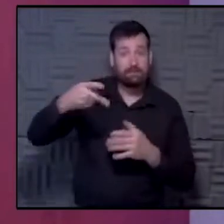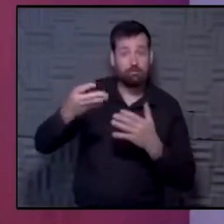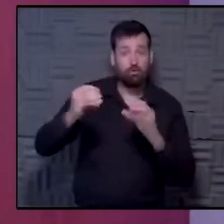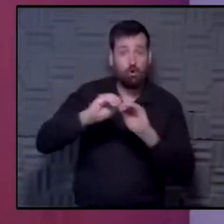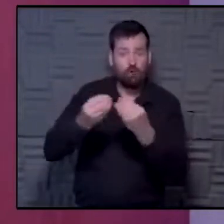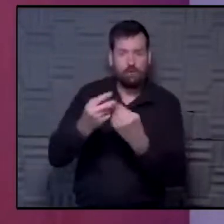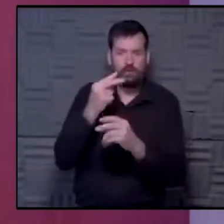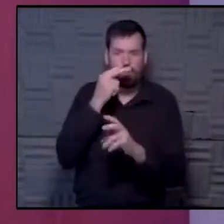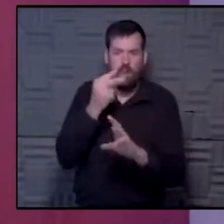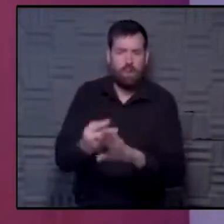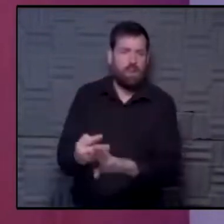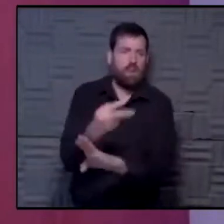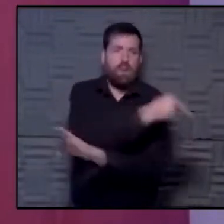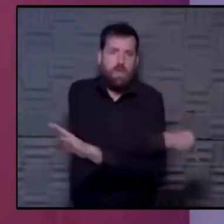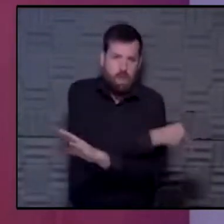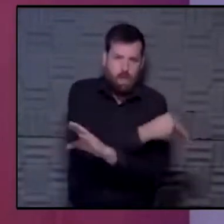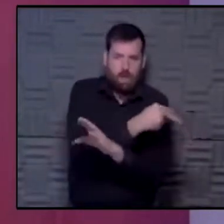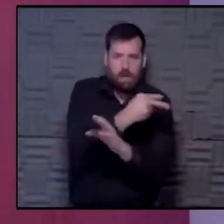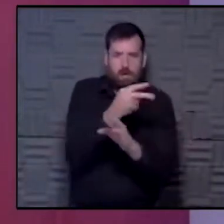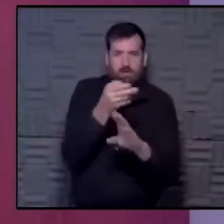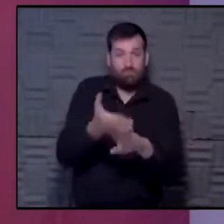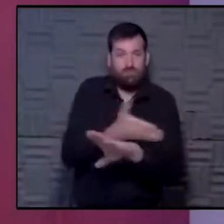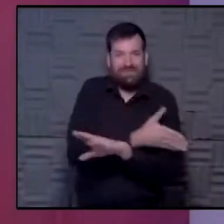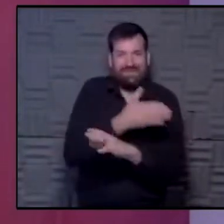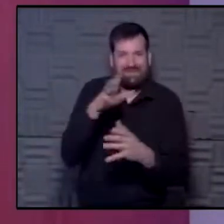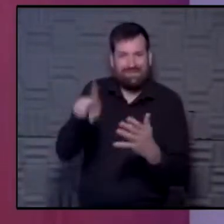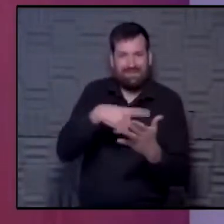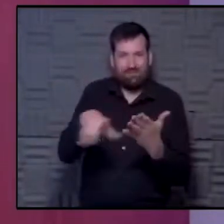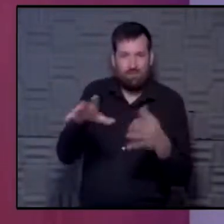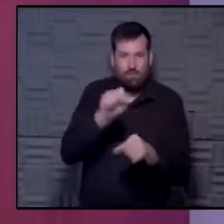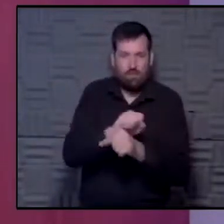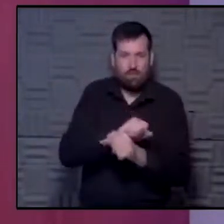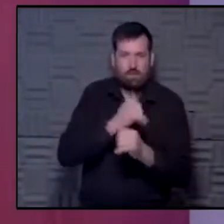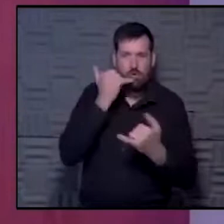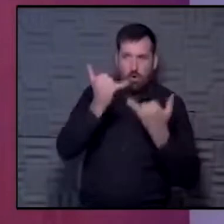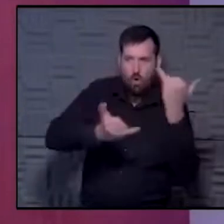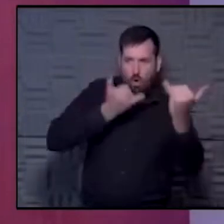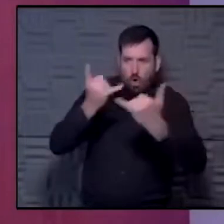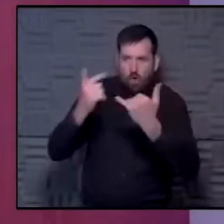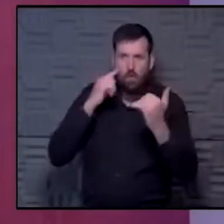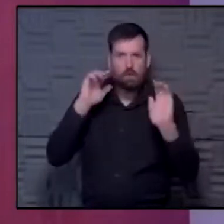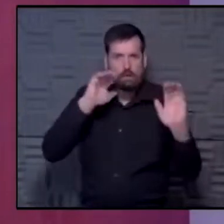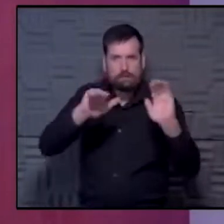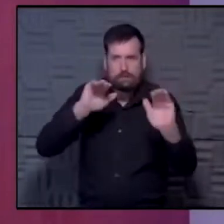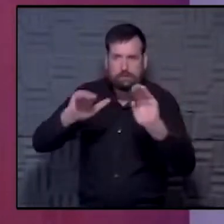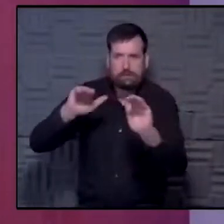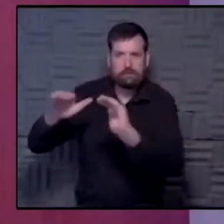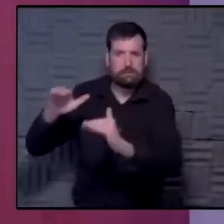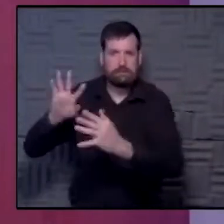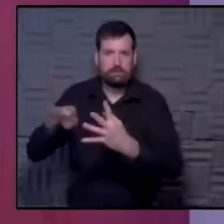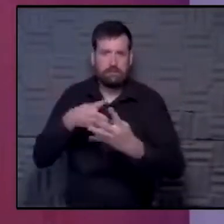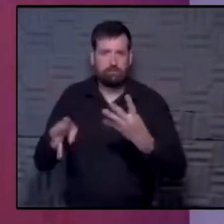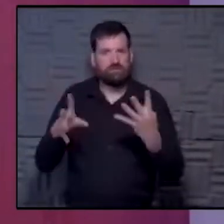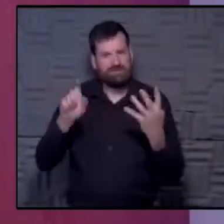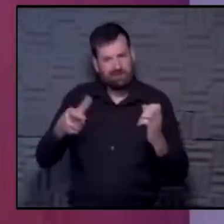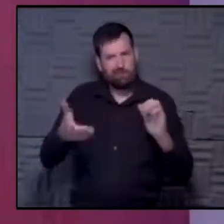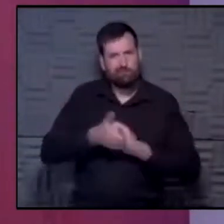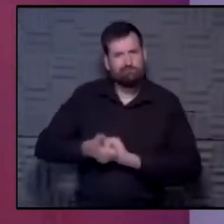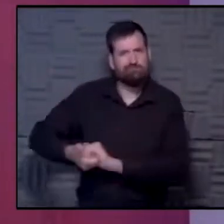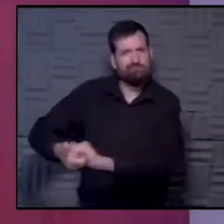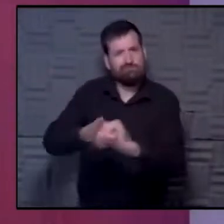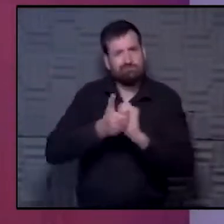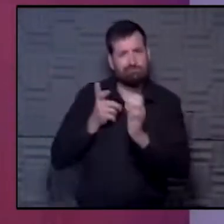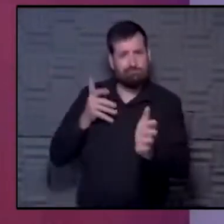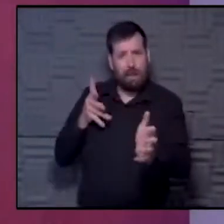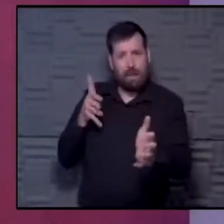look at the canceled appointments for the patients to call them to actively reschedule that ASAP. Well, I think we need to work together to make up for this gap